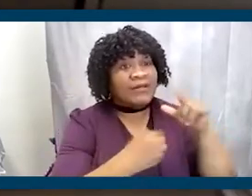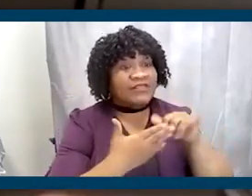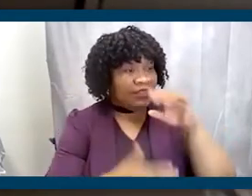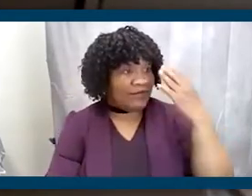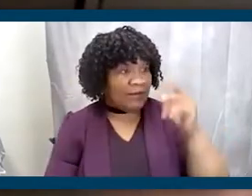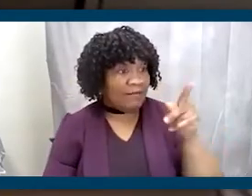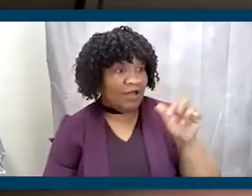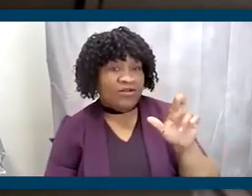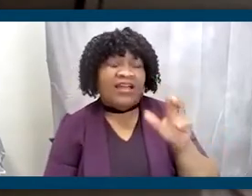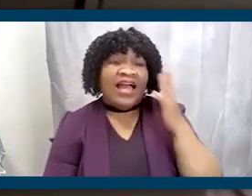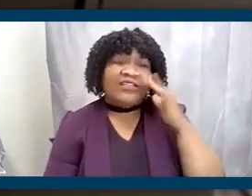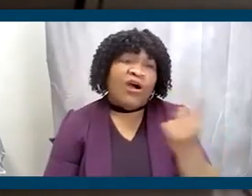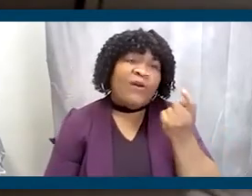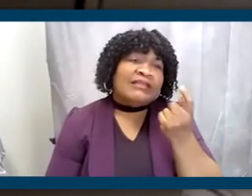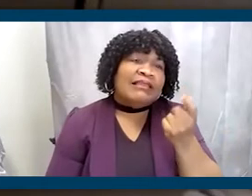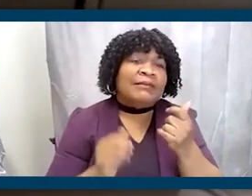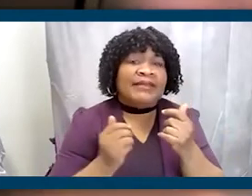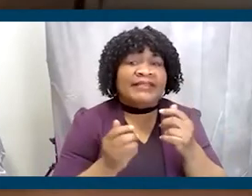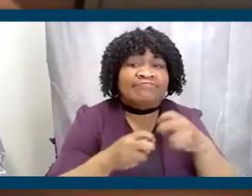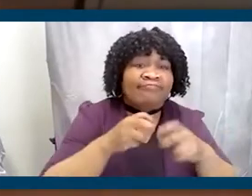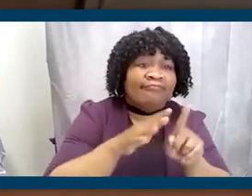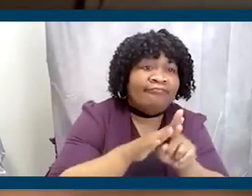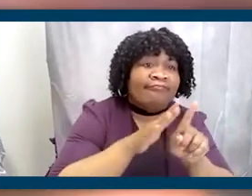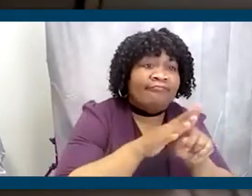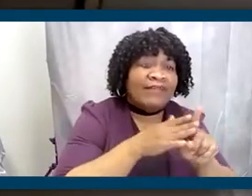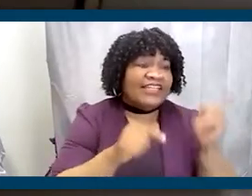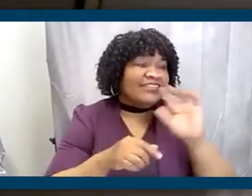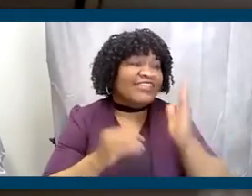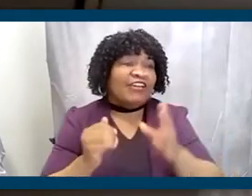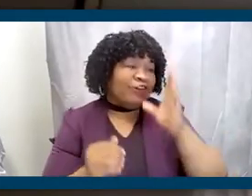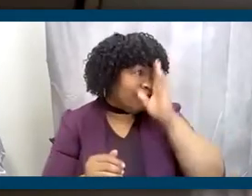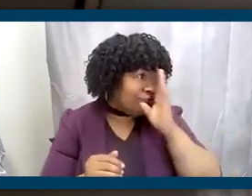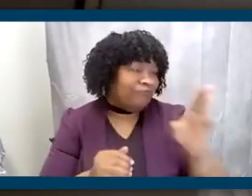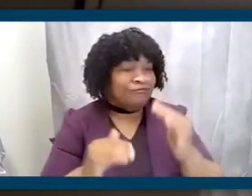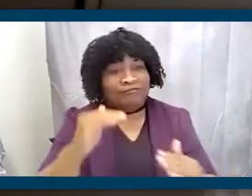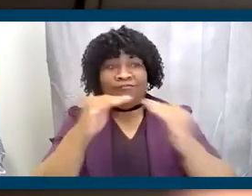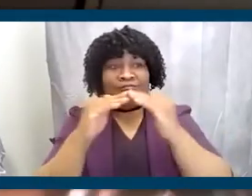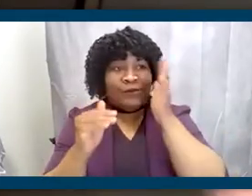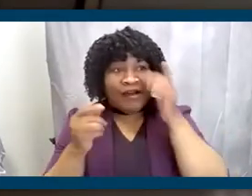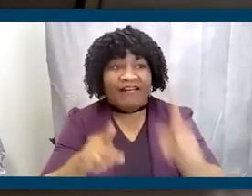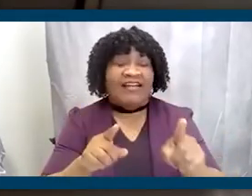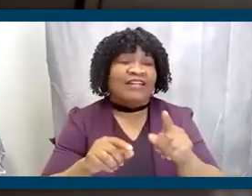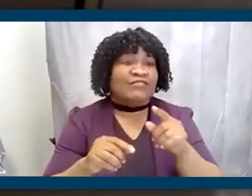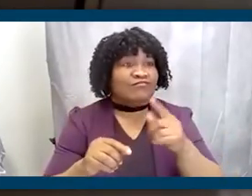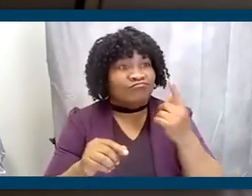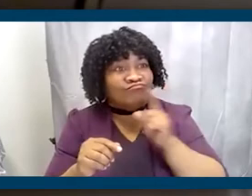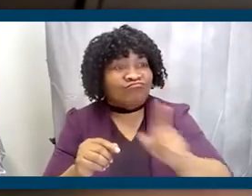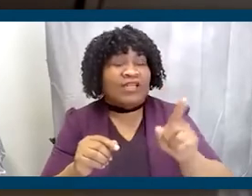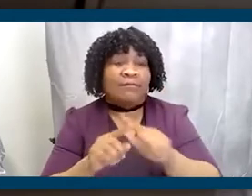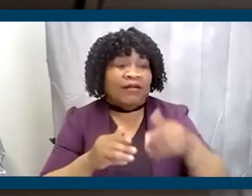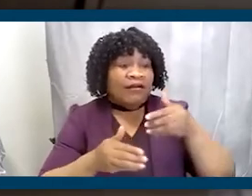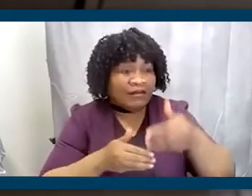There's always some setback. It's never, it's never a straight line to, to justice. But I do think that the